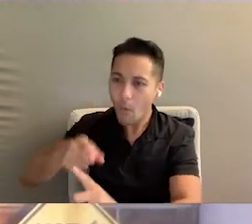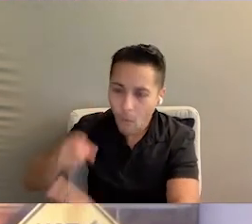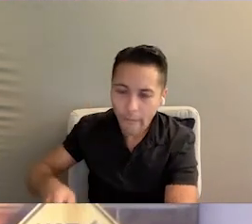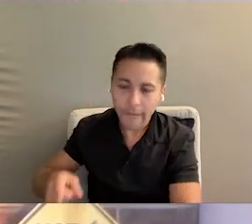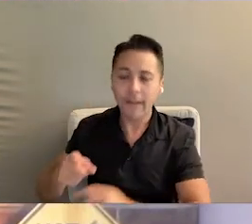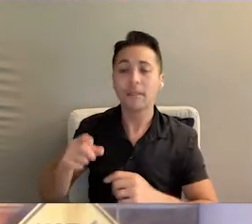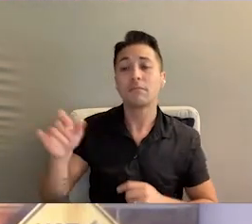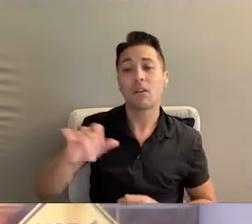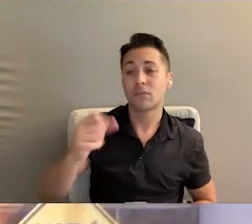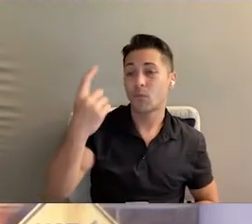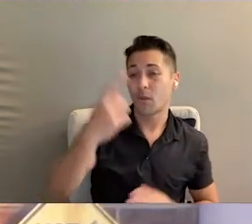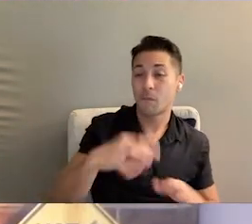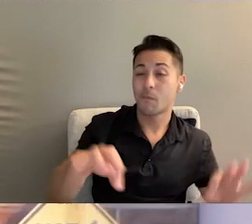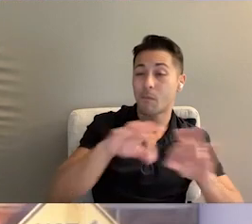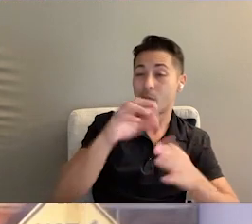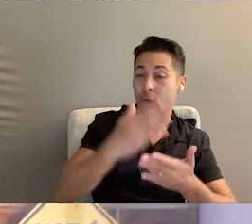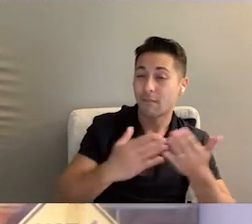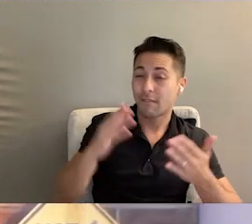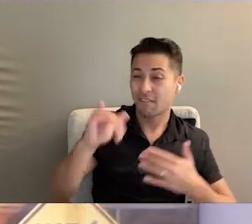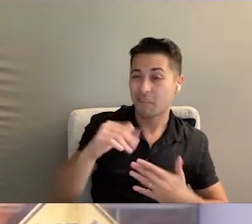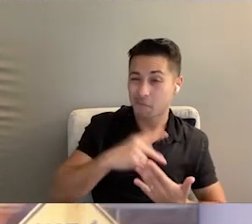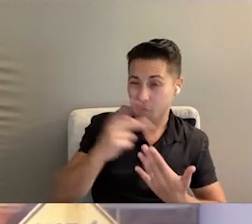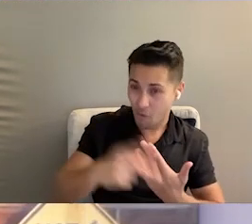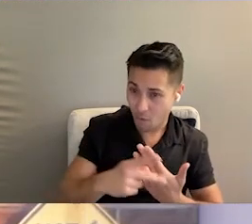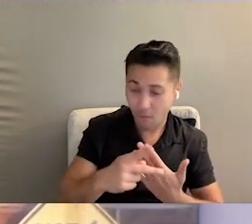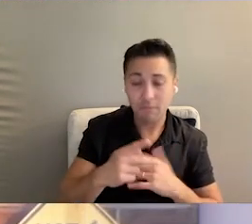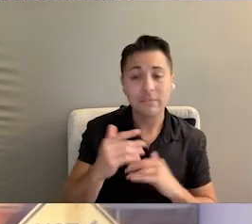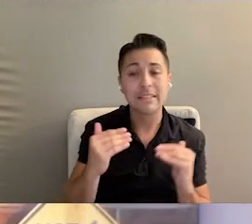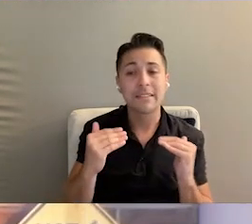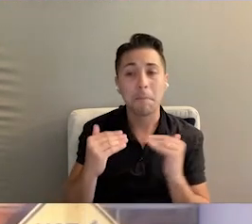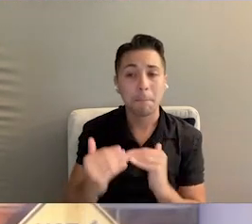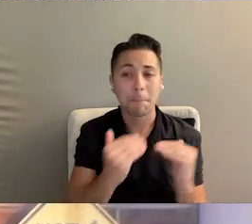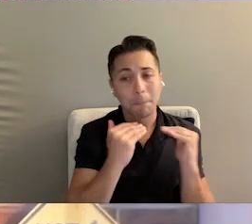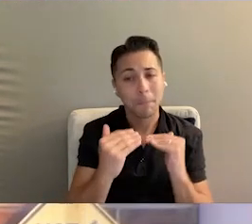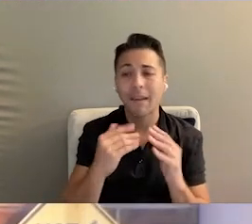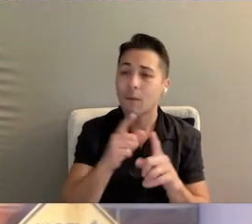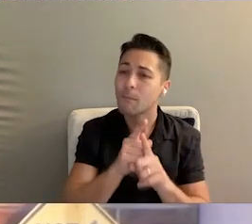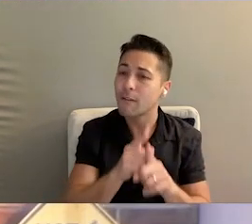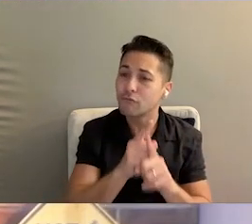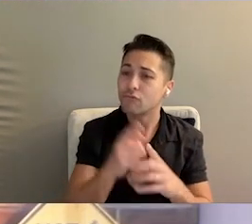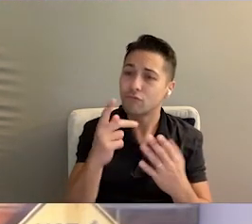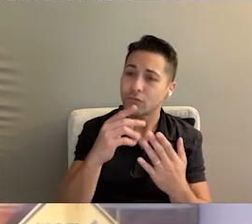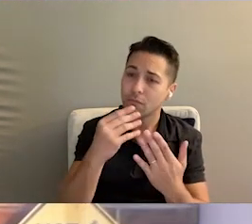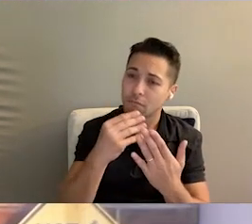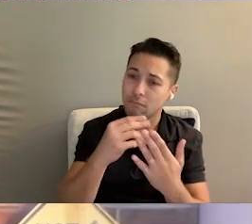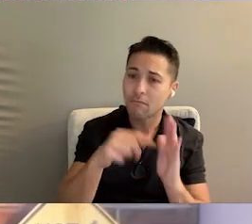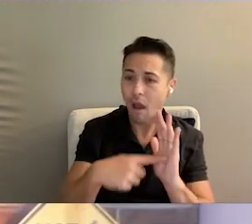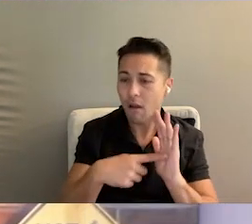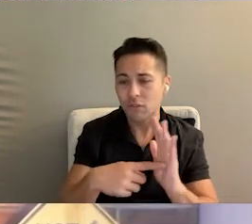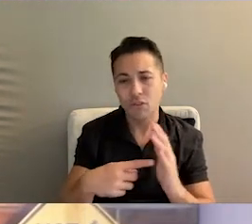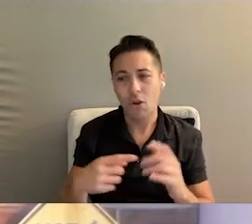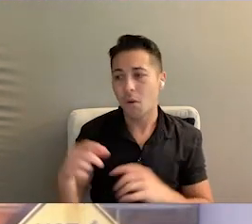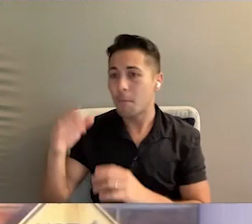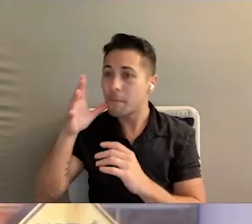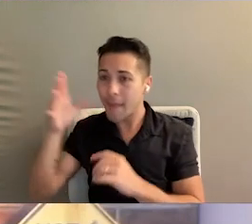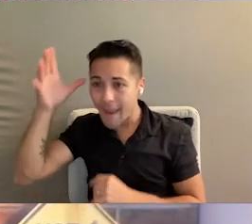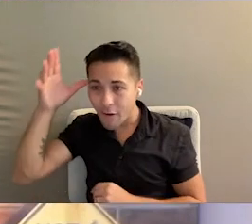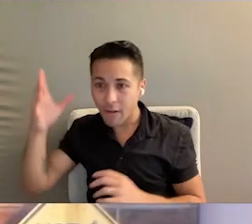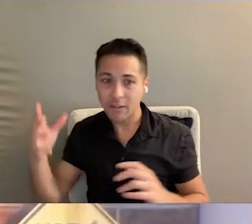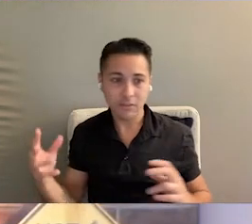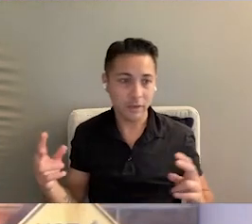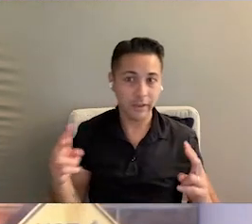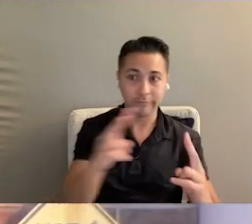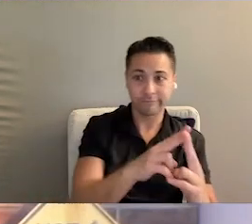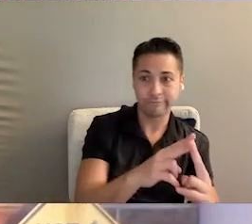sons and daughters reach those. But one of the other important components of that program is the peer, the peer mentoring model. So we're able to pair parents